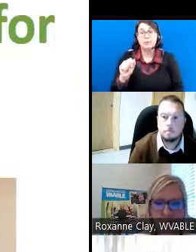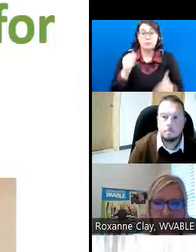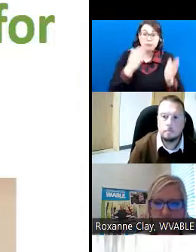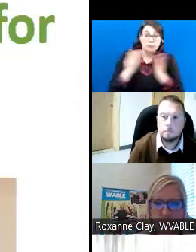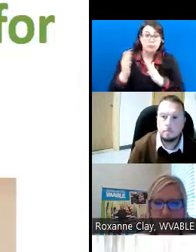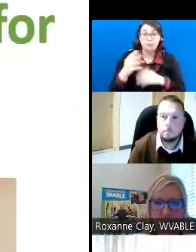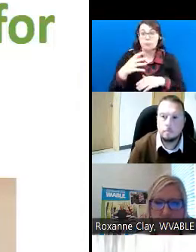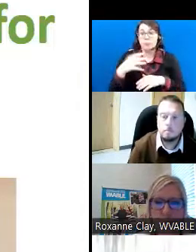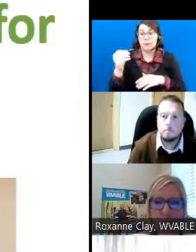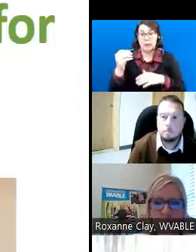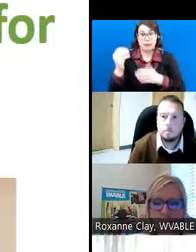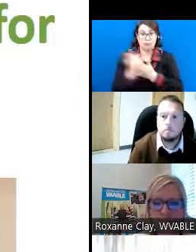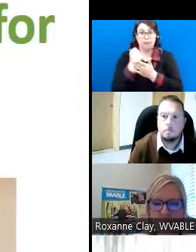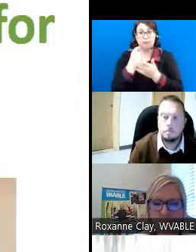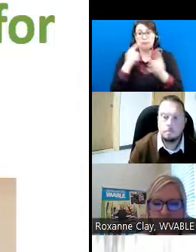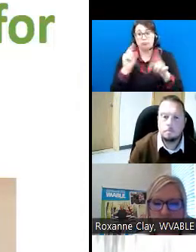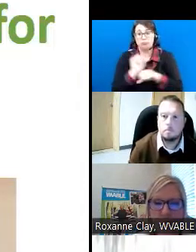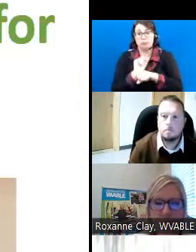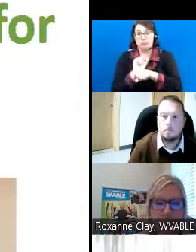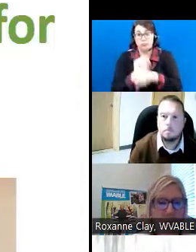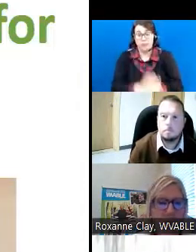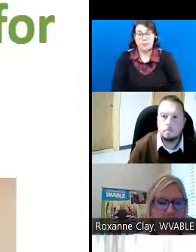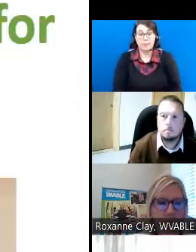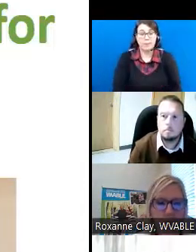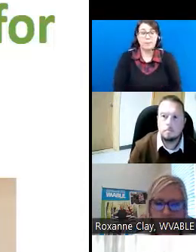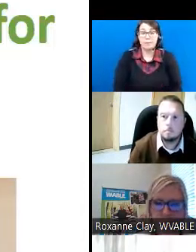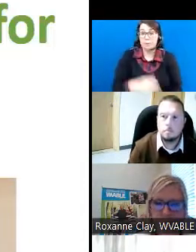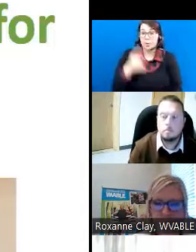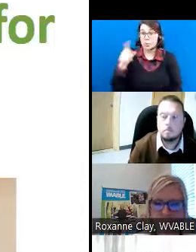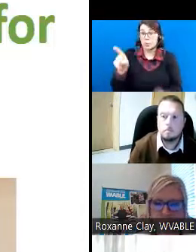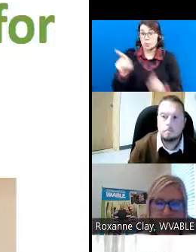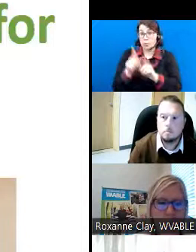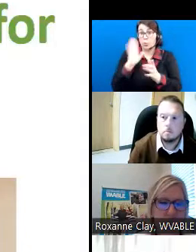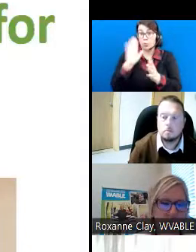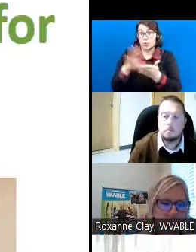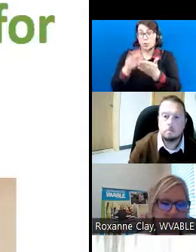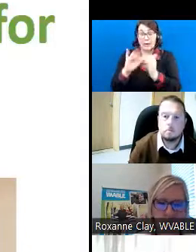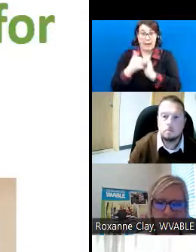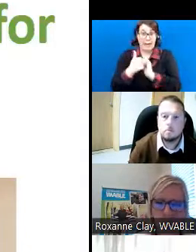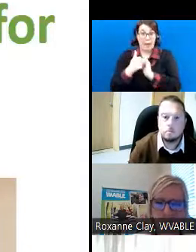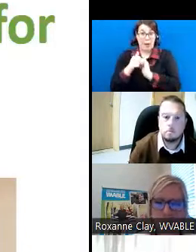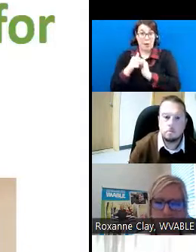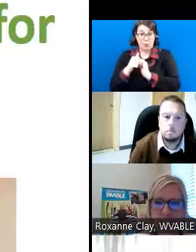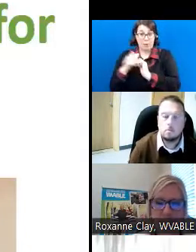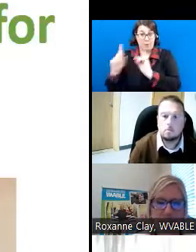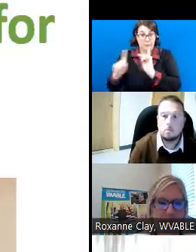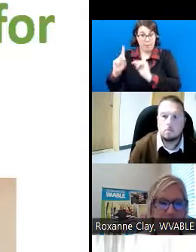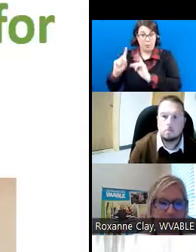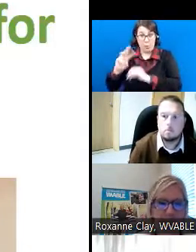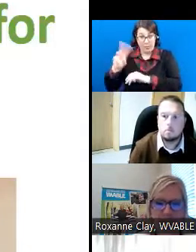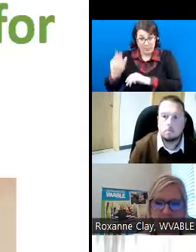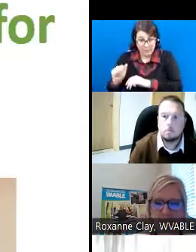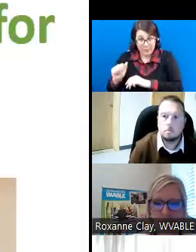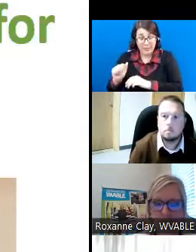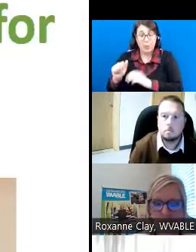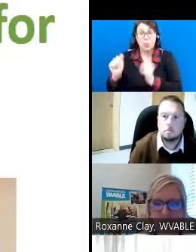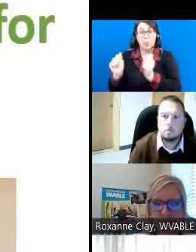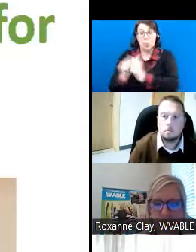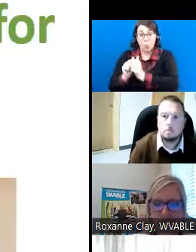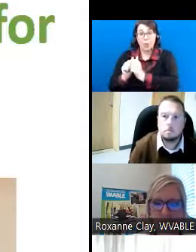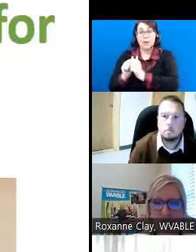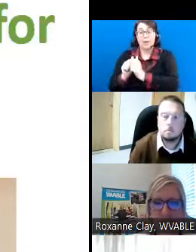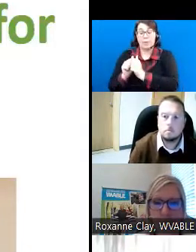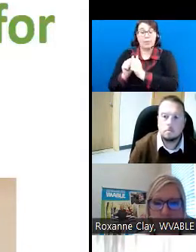employment. You will also learn about how employed West Virginians with a disability can save and invest with